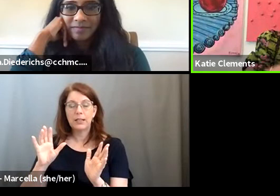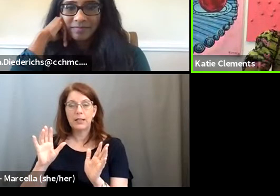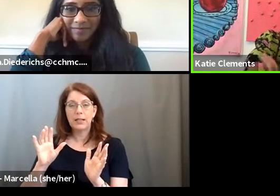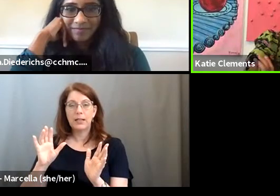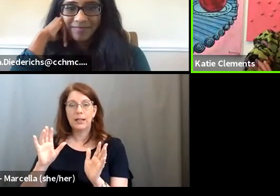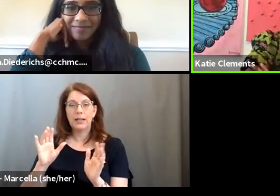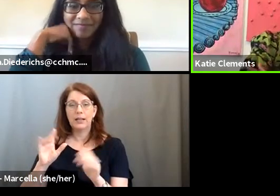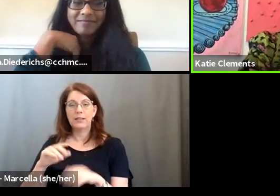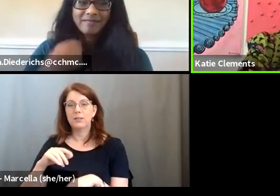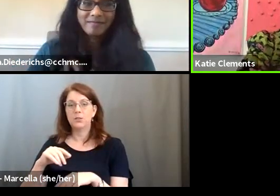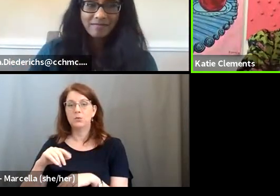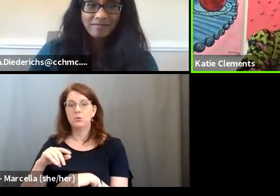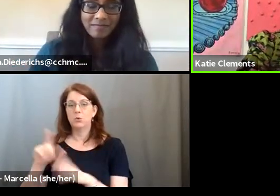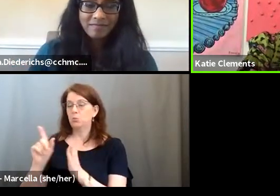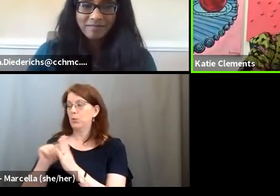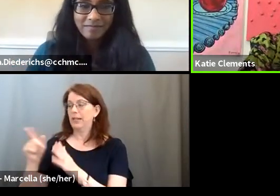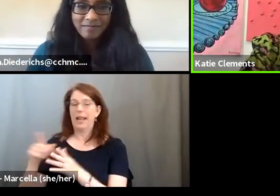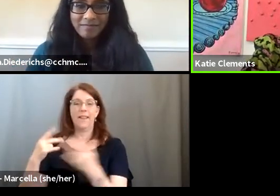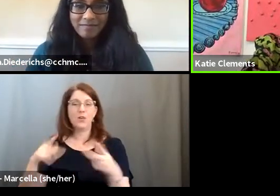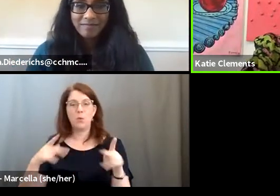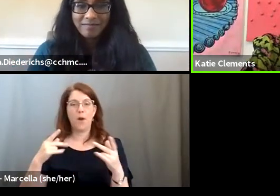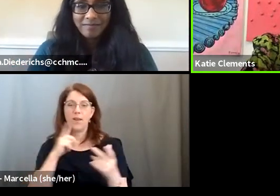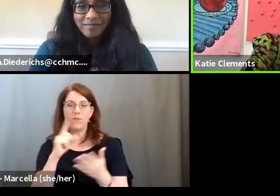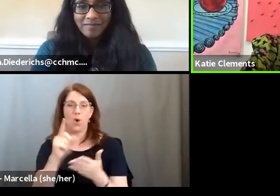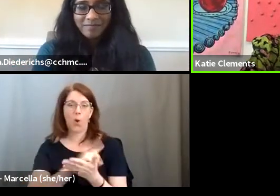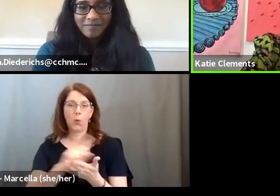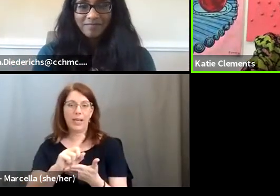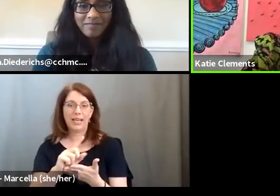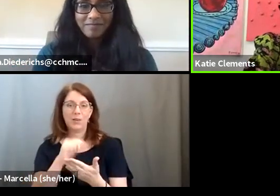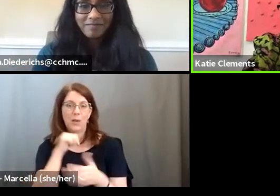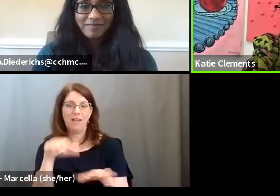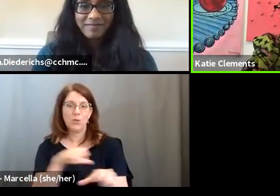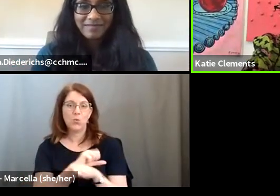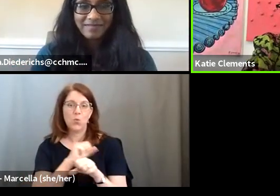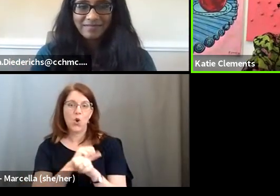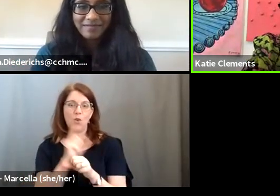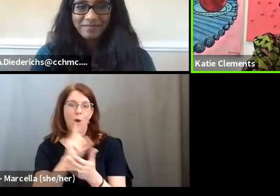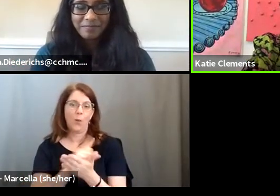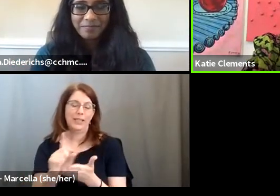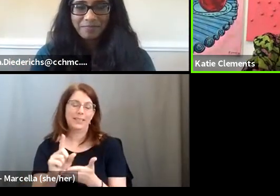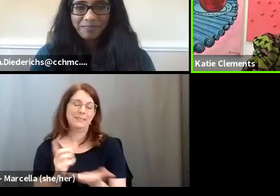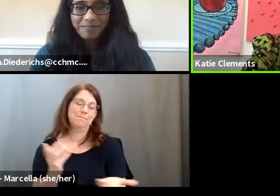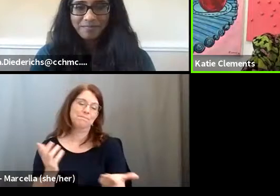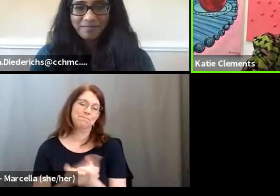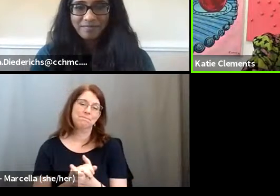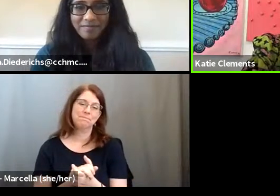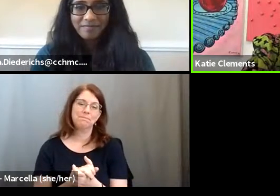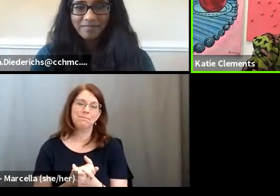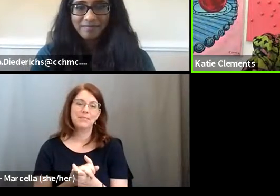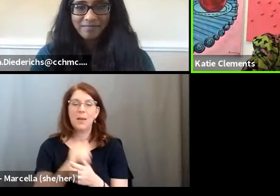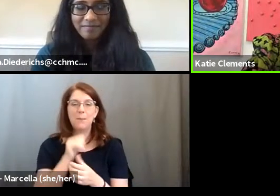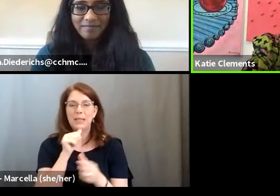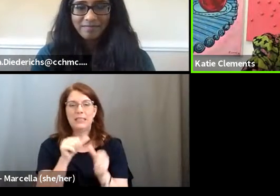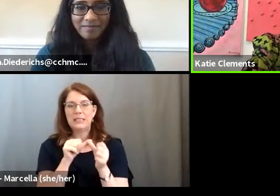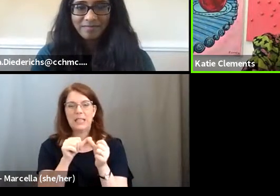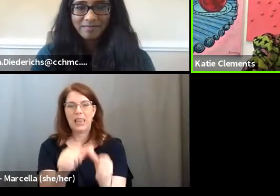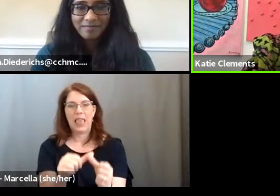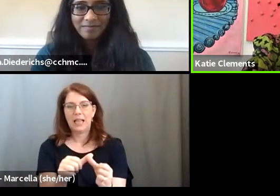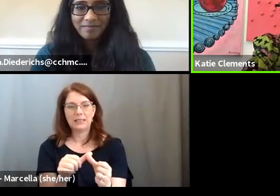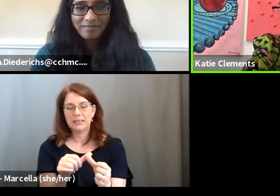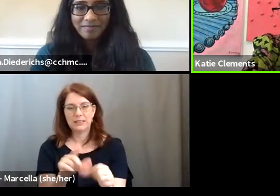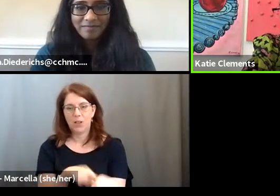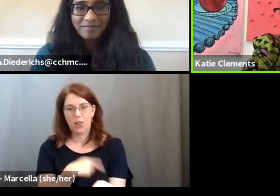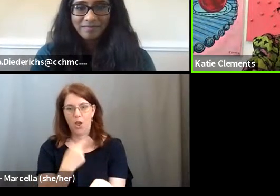got it to the printer and we got to party for a week. So we didn't have to do any work for a week. Um, but that didn't last very long,